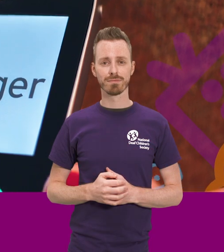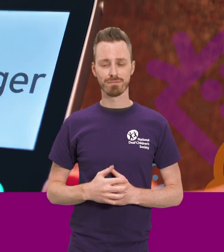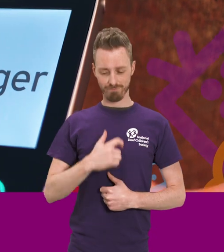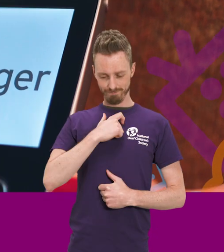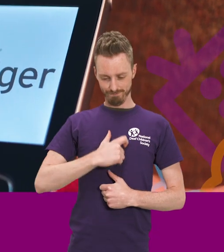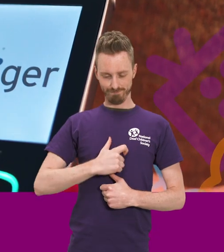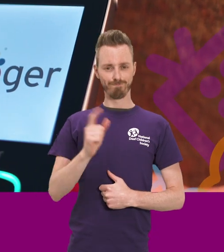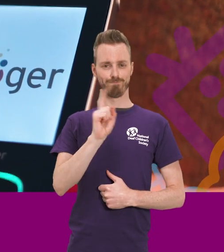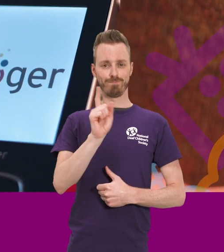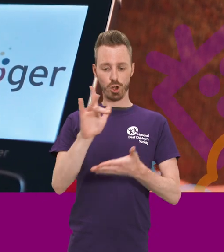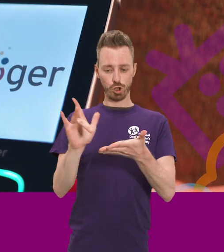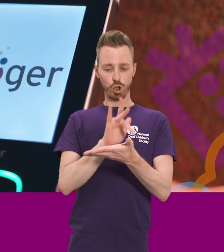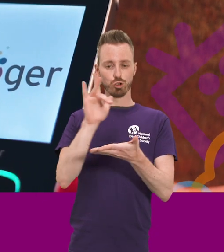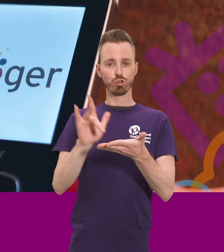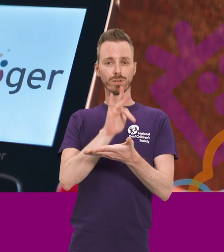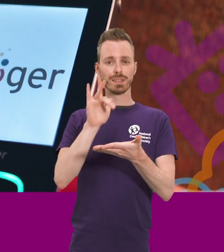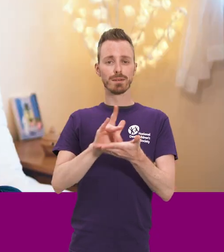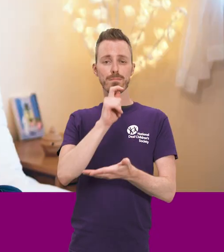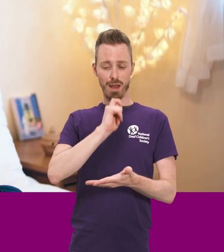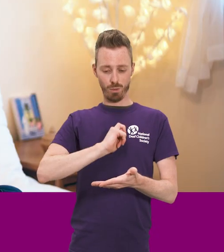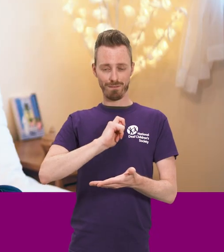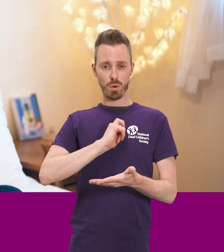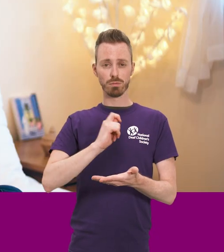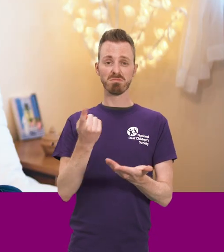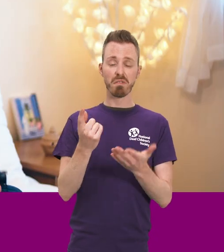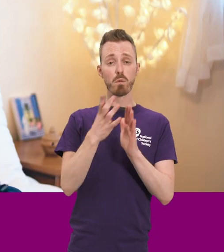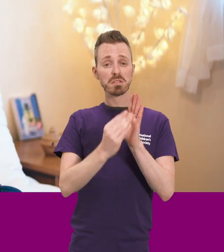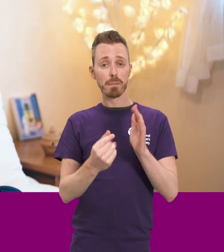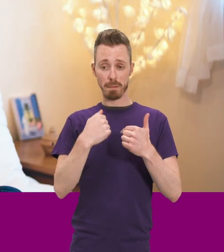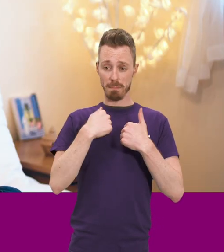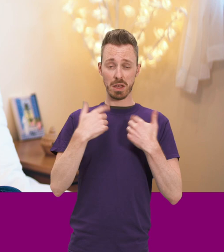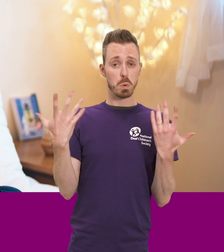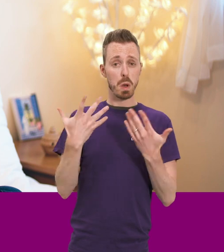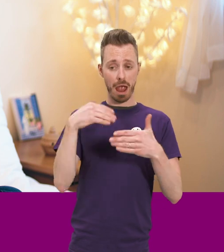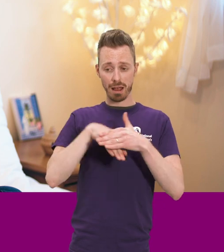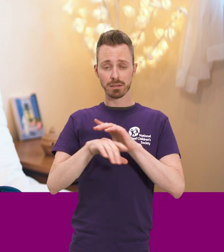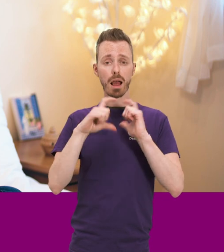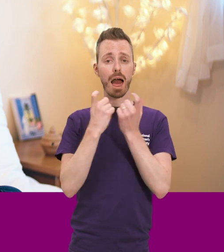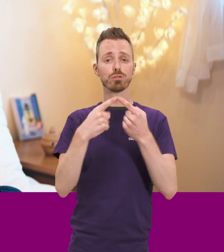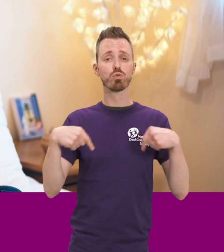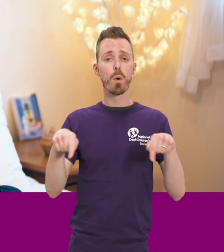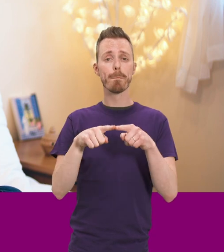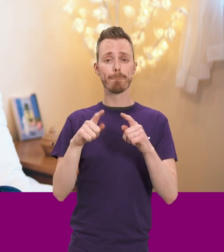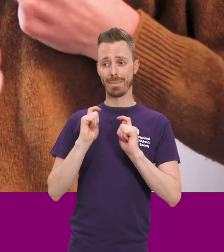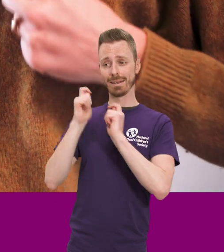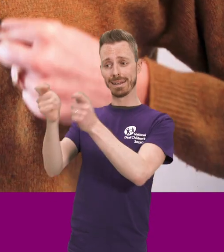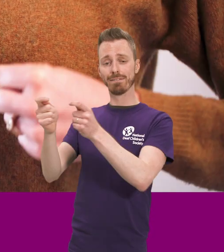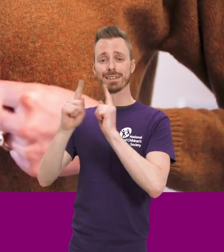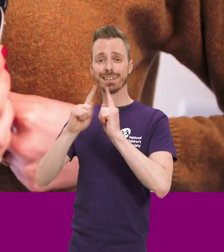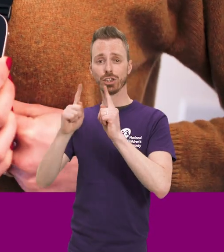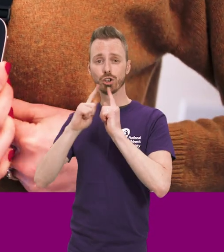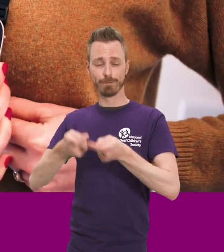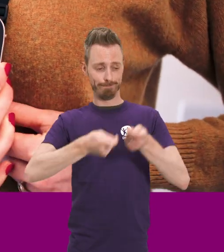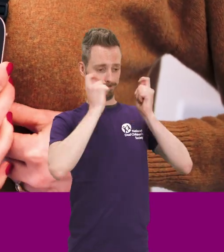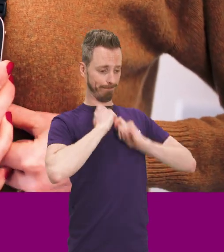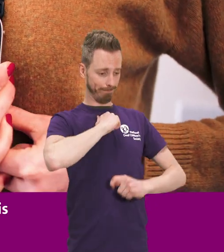This is a touchscreen microphone so that like for example if I'm in the classroom it can just be wearing it with